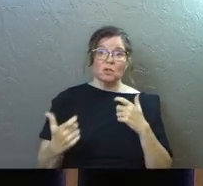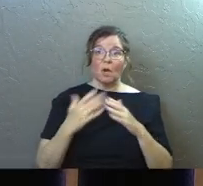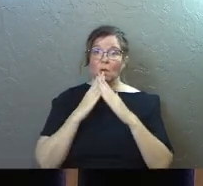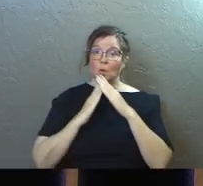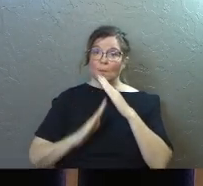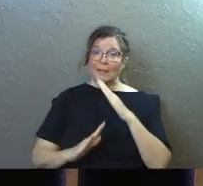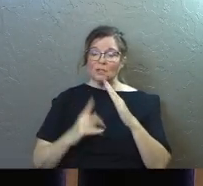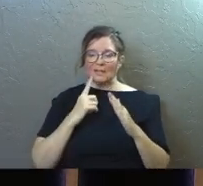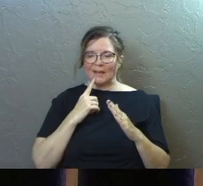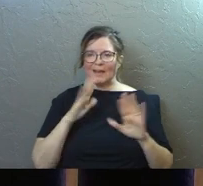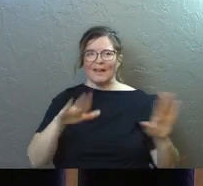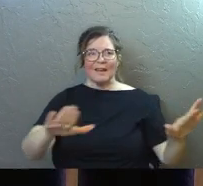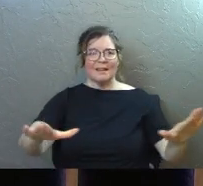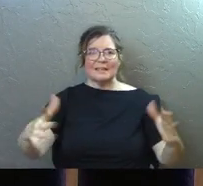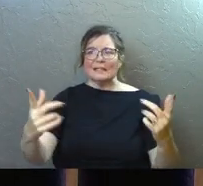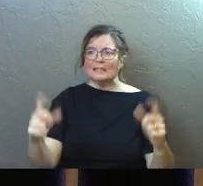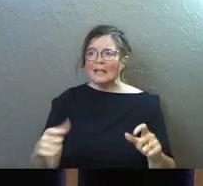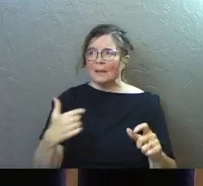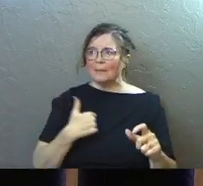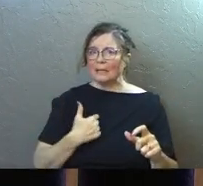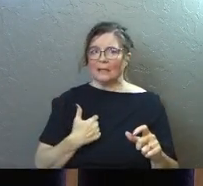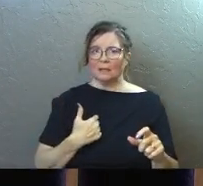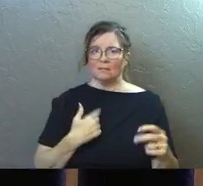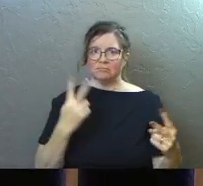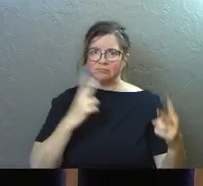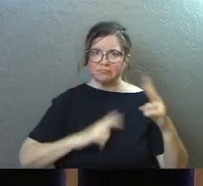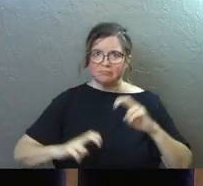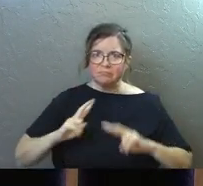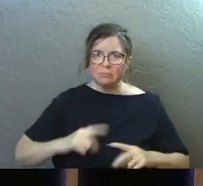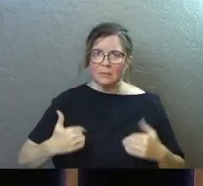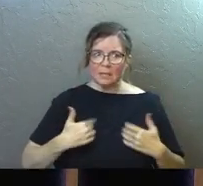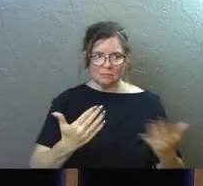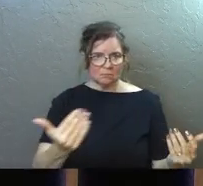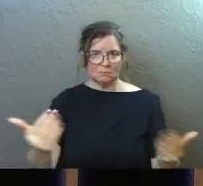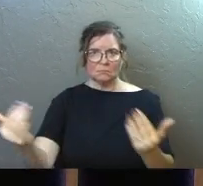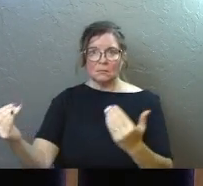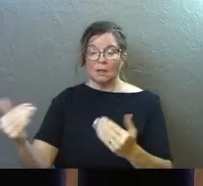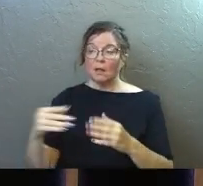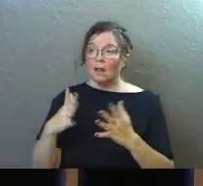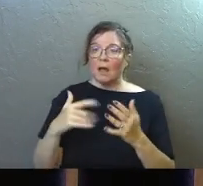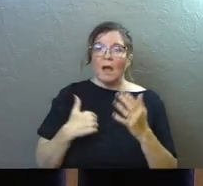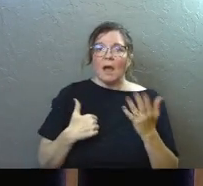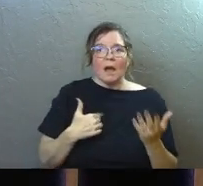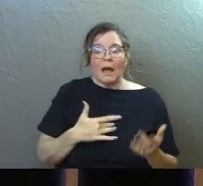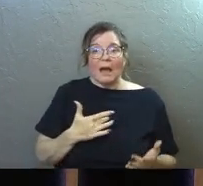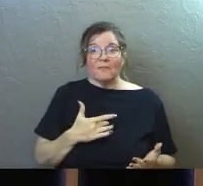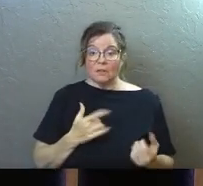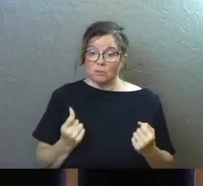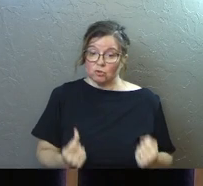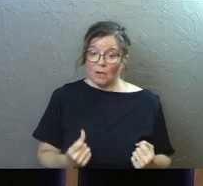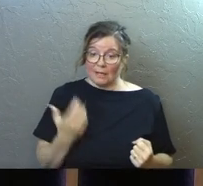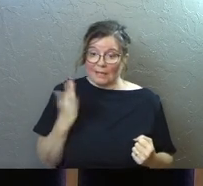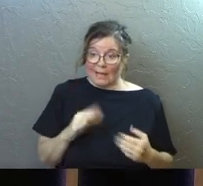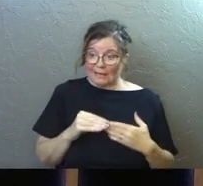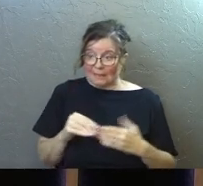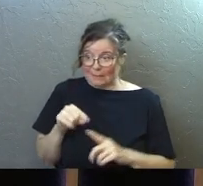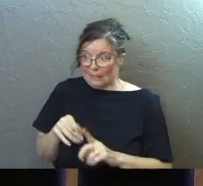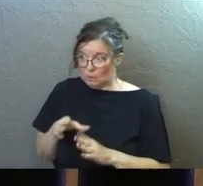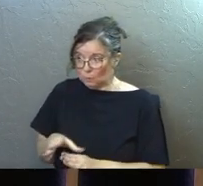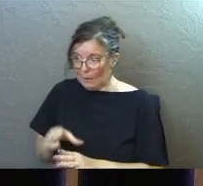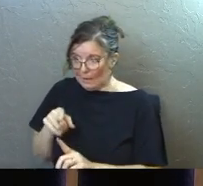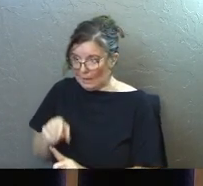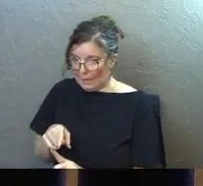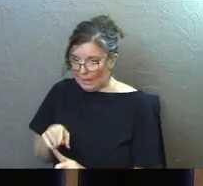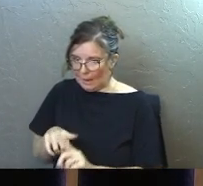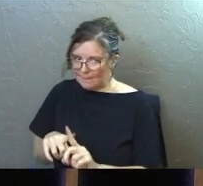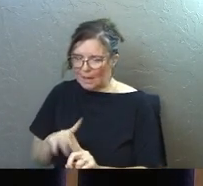humility to saying, hey, test me. There's such a humility to, like, I feel pretty strongly that God's leading me this